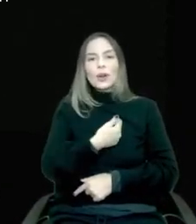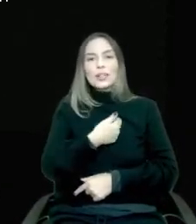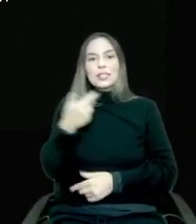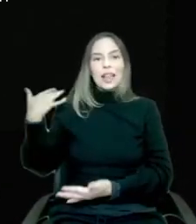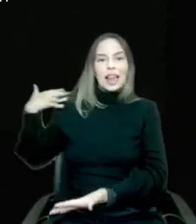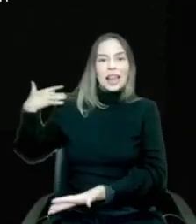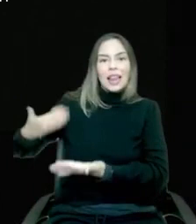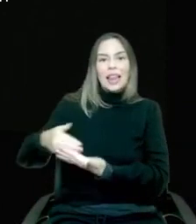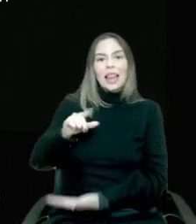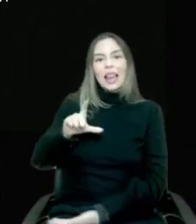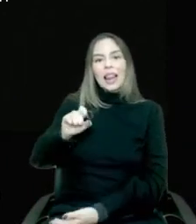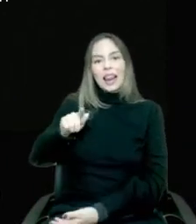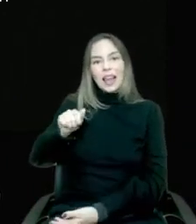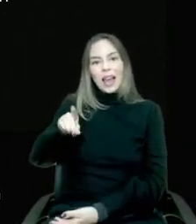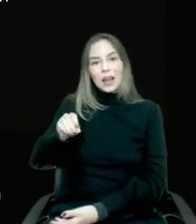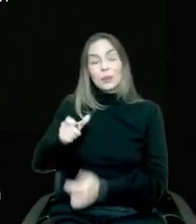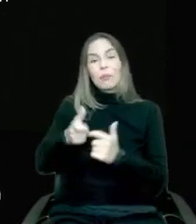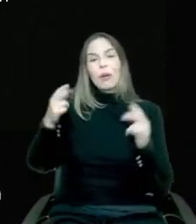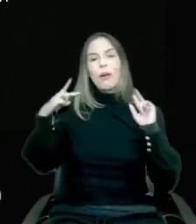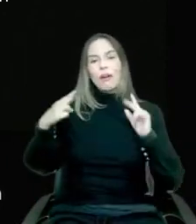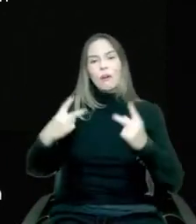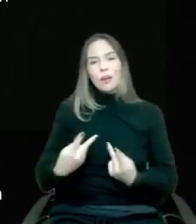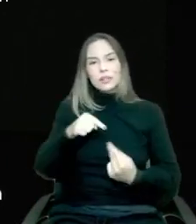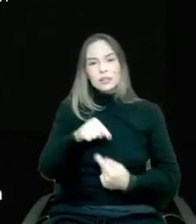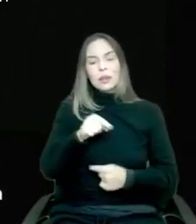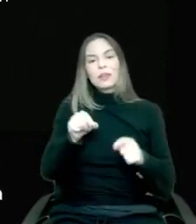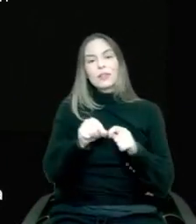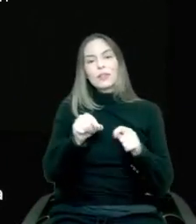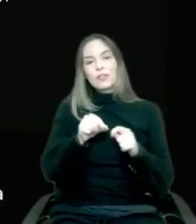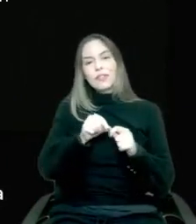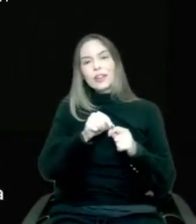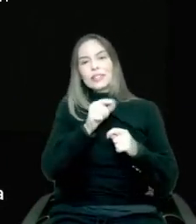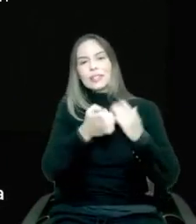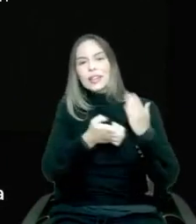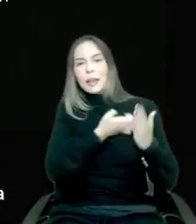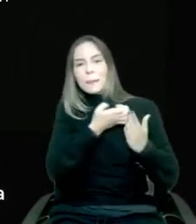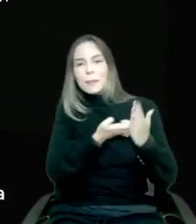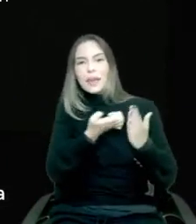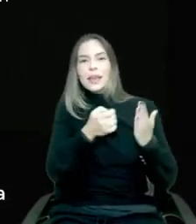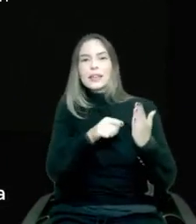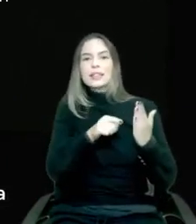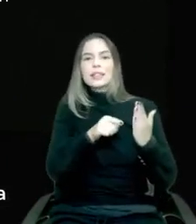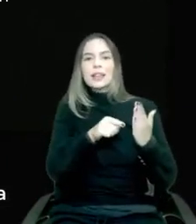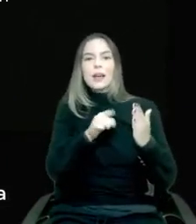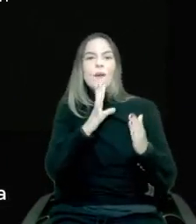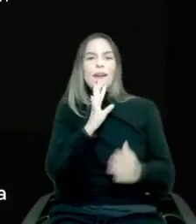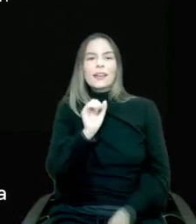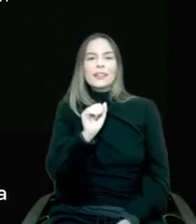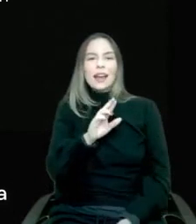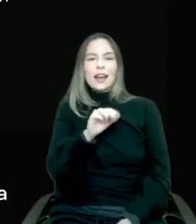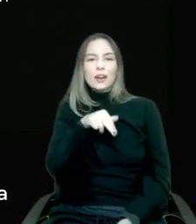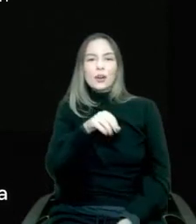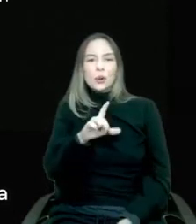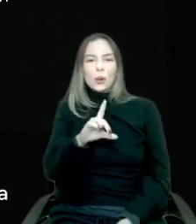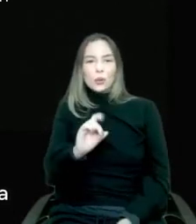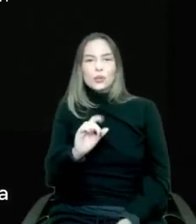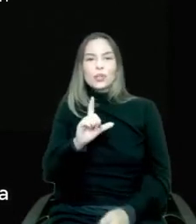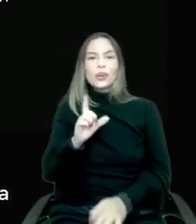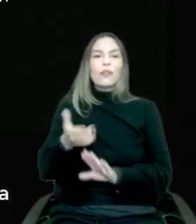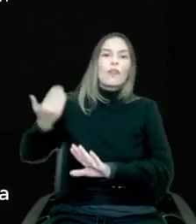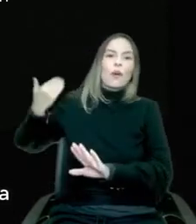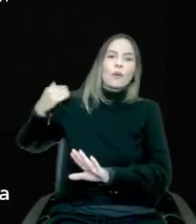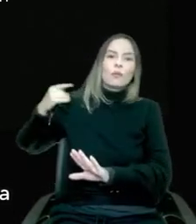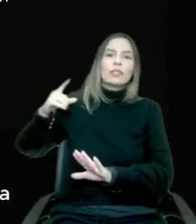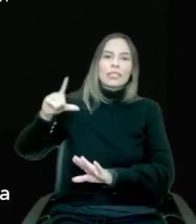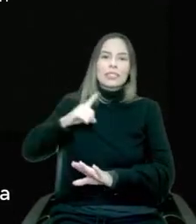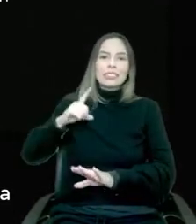the most recognizable gyms or fitness companies in the world. Everybody knows Arnold and relating all the way back to that. But we have to think like